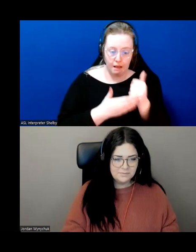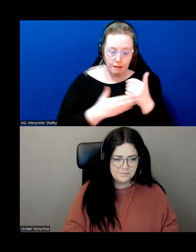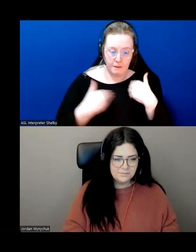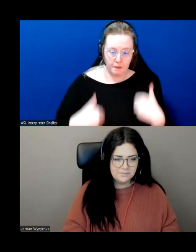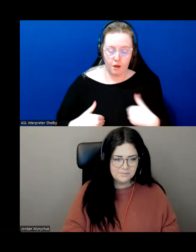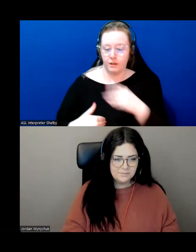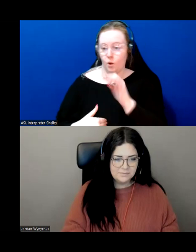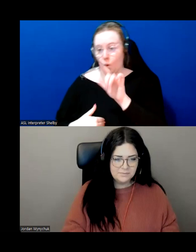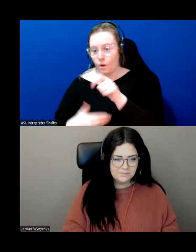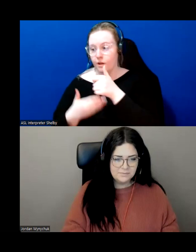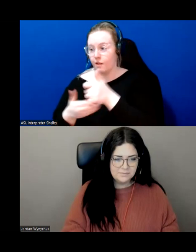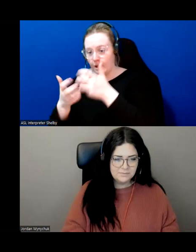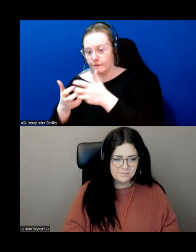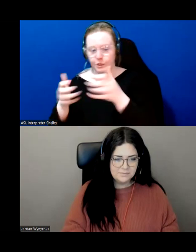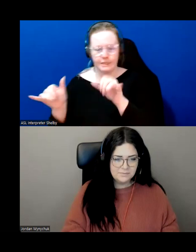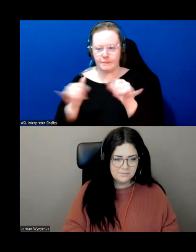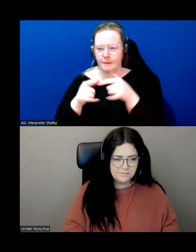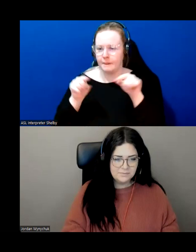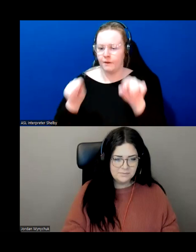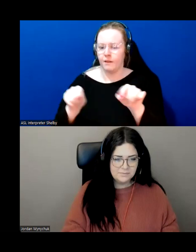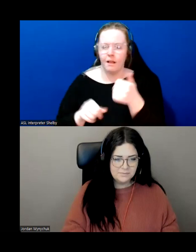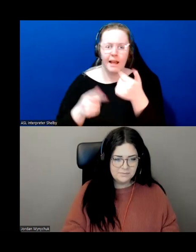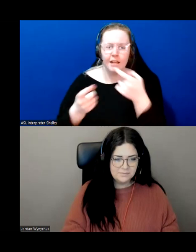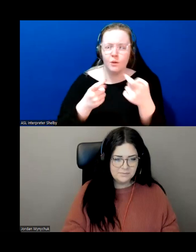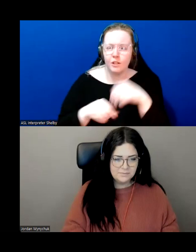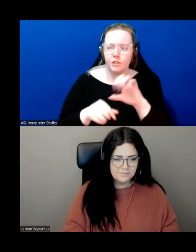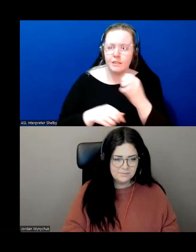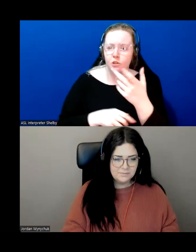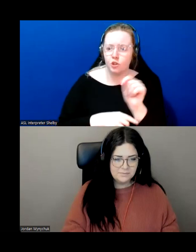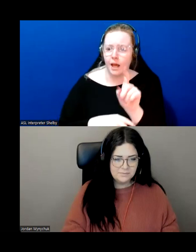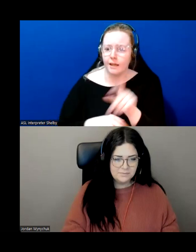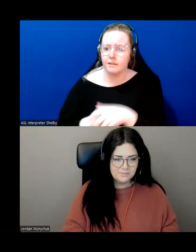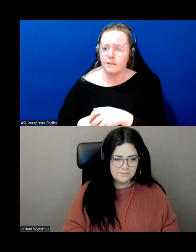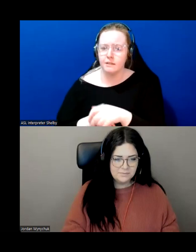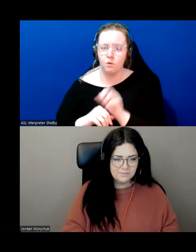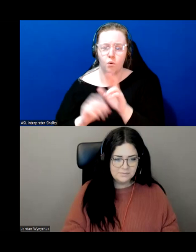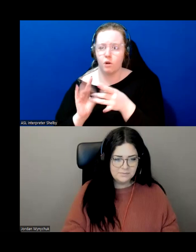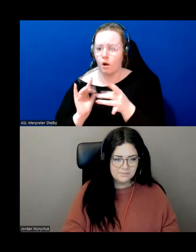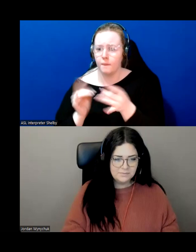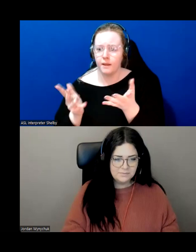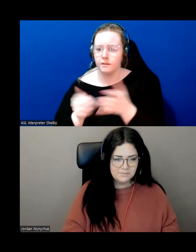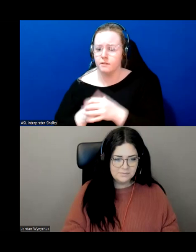any questions barb are there any questions in the chat anybody want to make any comments